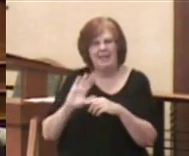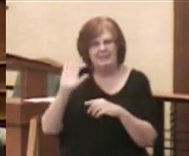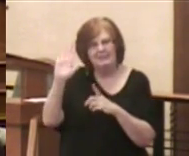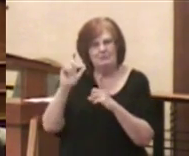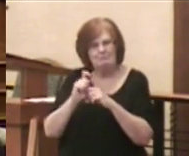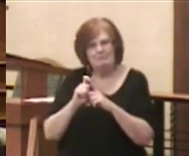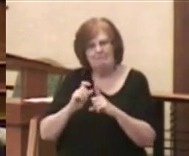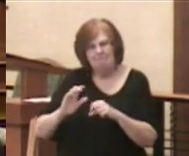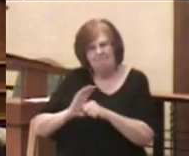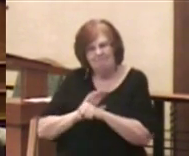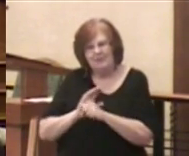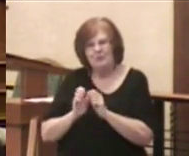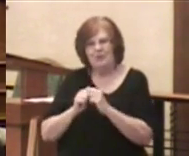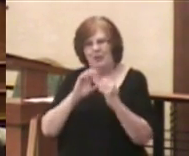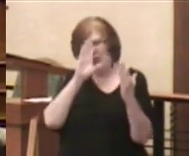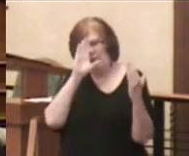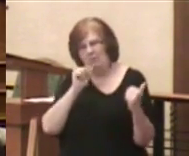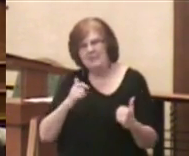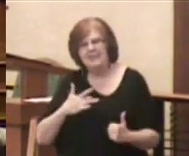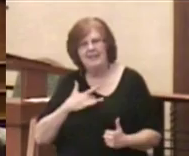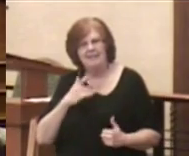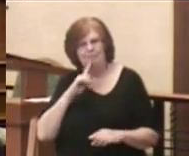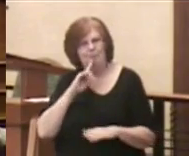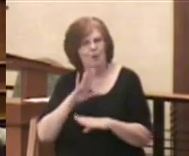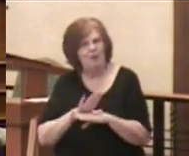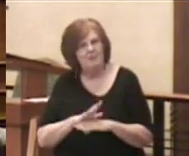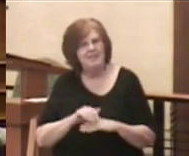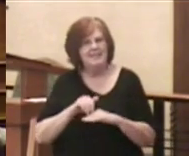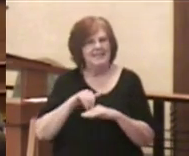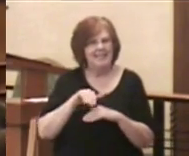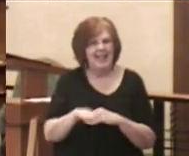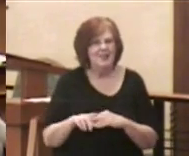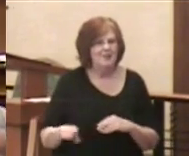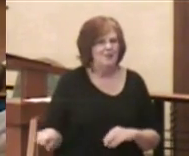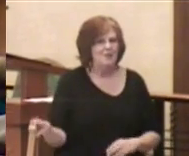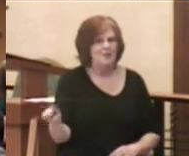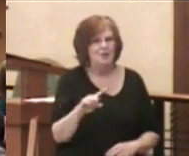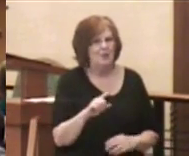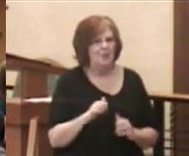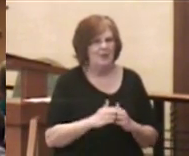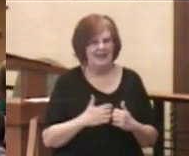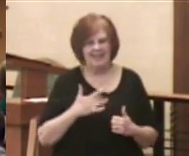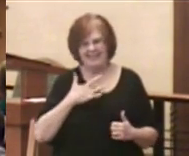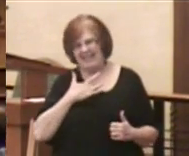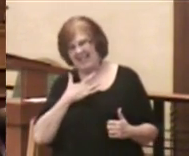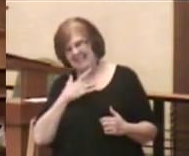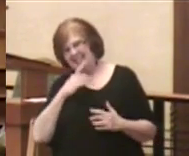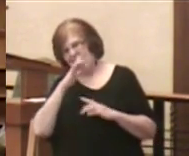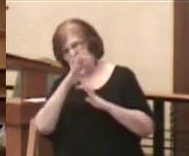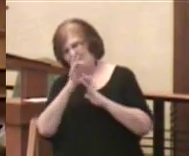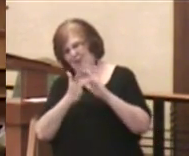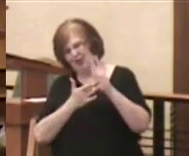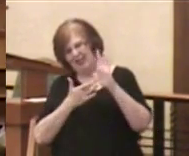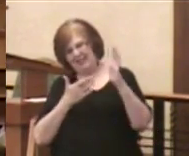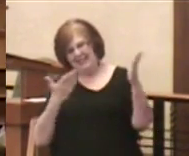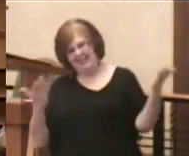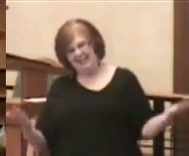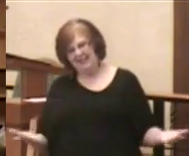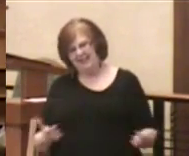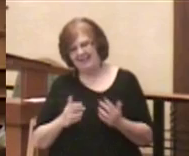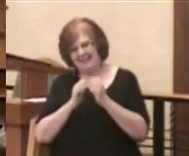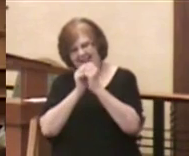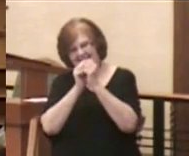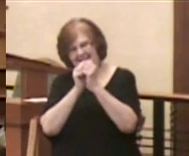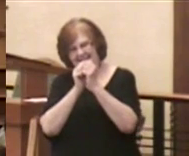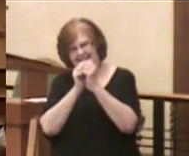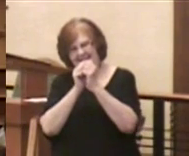hope, renews your sense of promise, sends you on your way with a sense of Jesus' presence and a peace